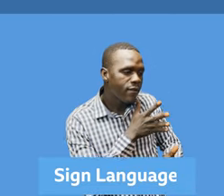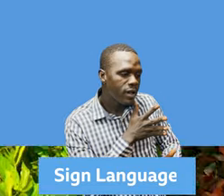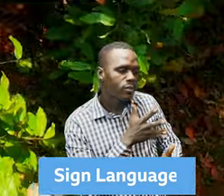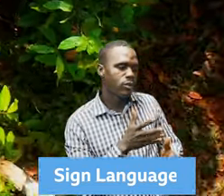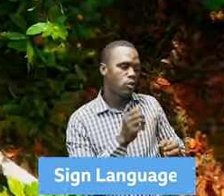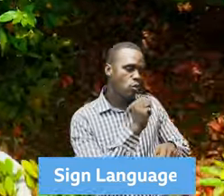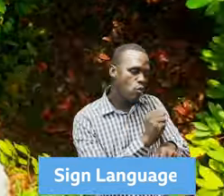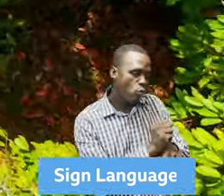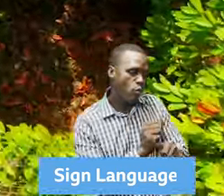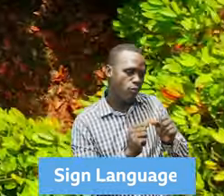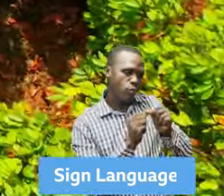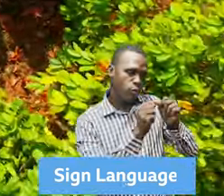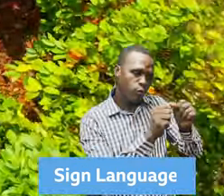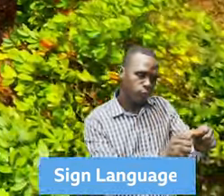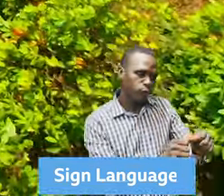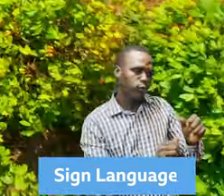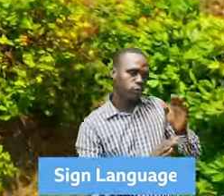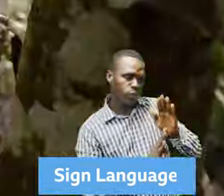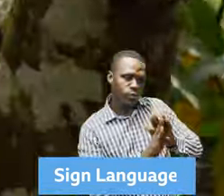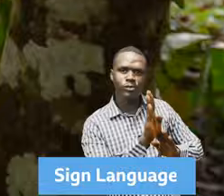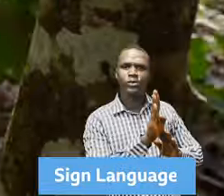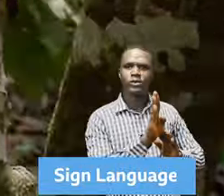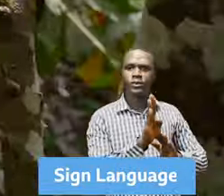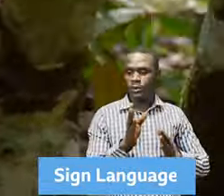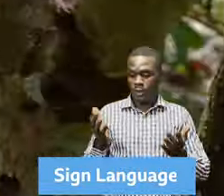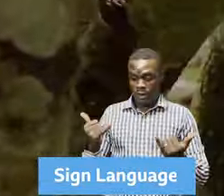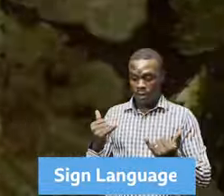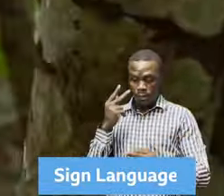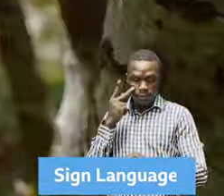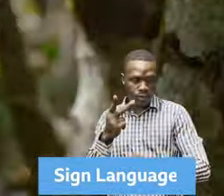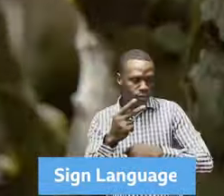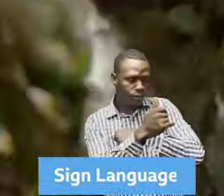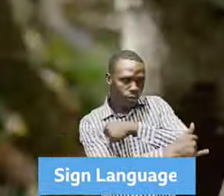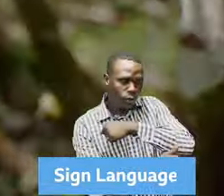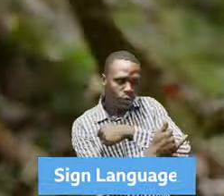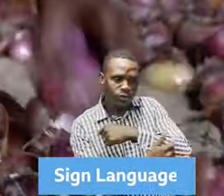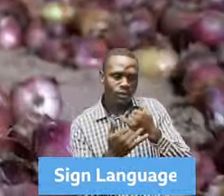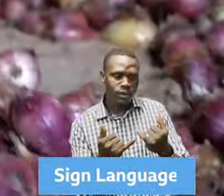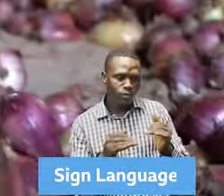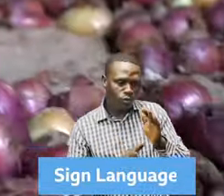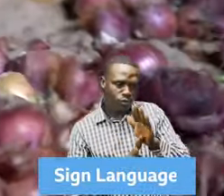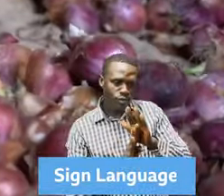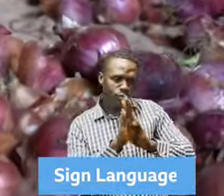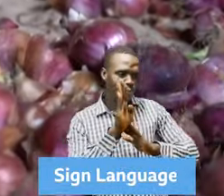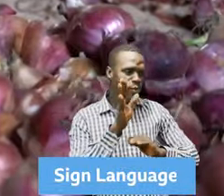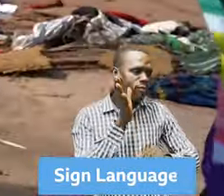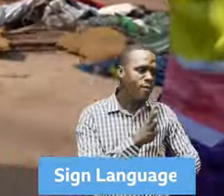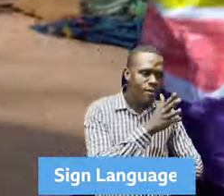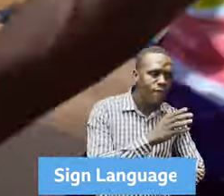sustainable agriculture, food and nutrition security and climate resilience, where the country has witnessed